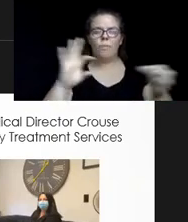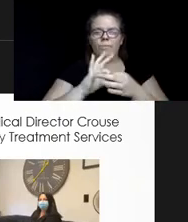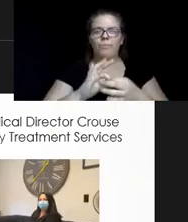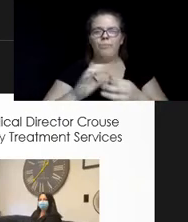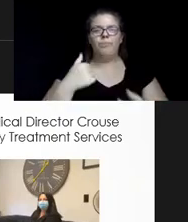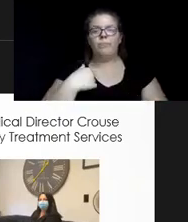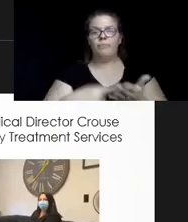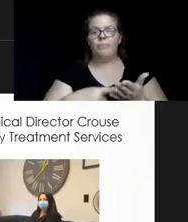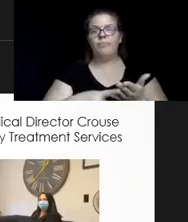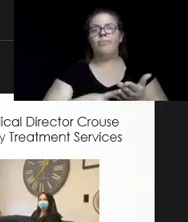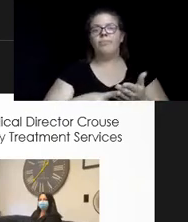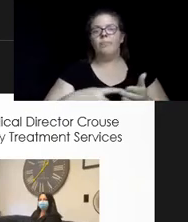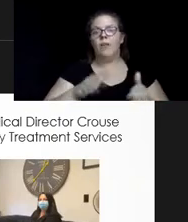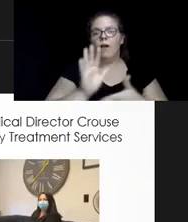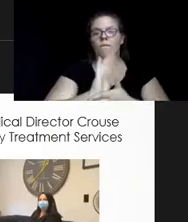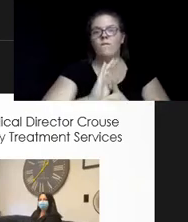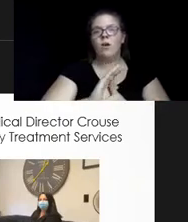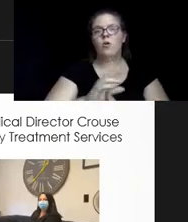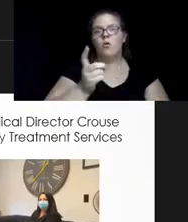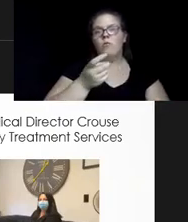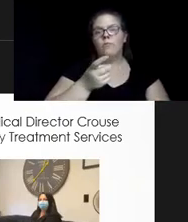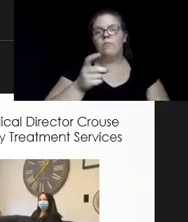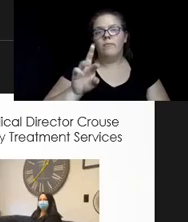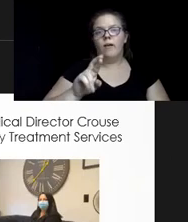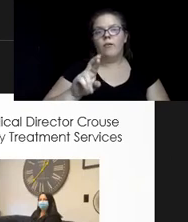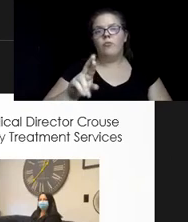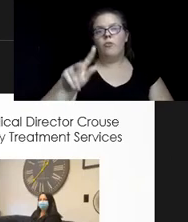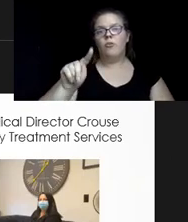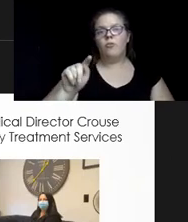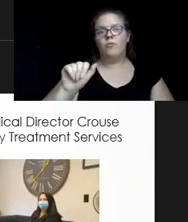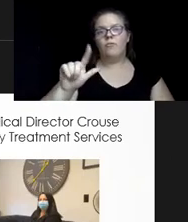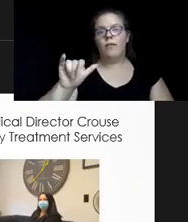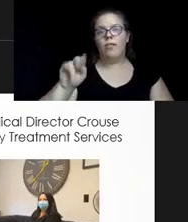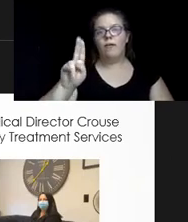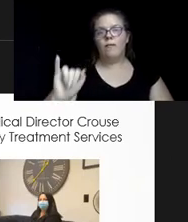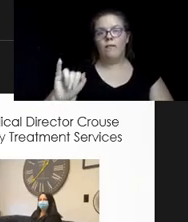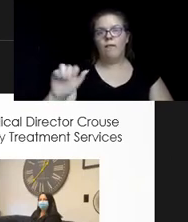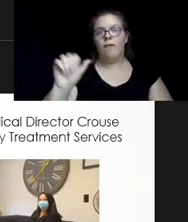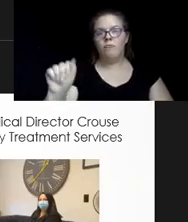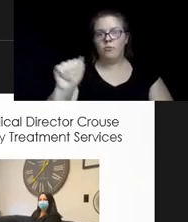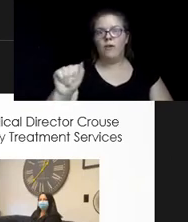Talani Ajave, who's our chief medical doctor here at chemical cross chemical dependency.